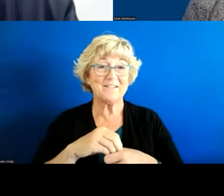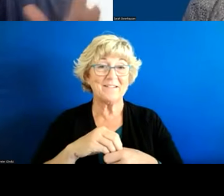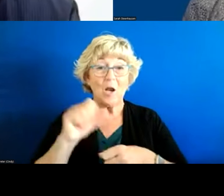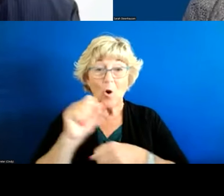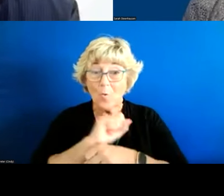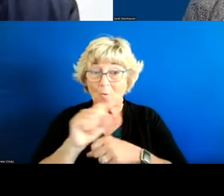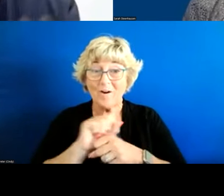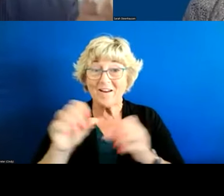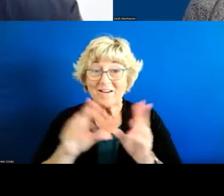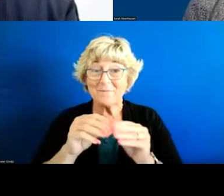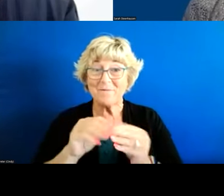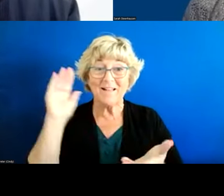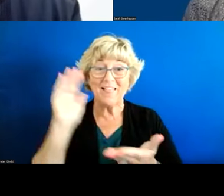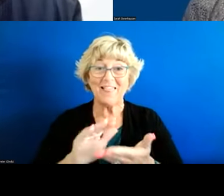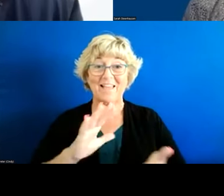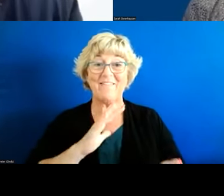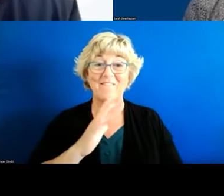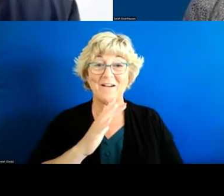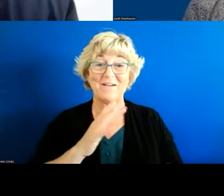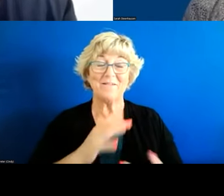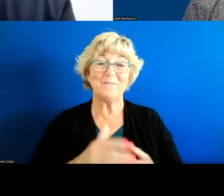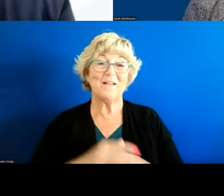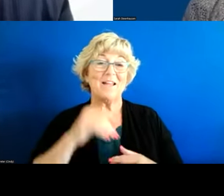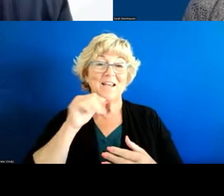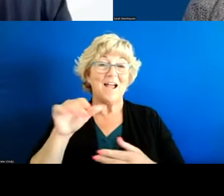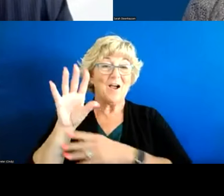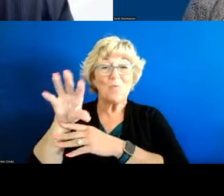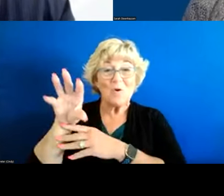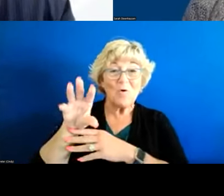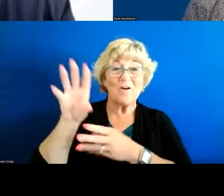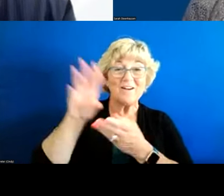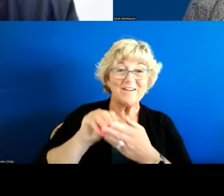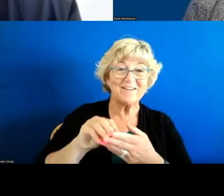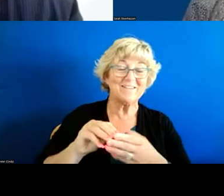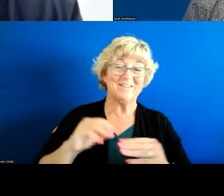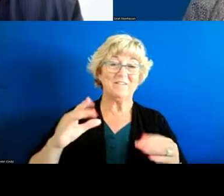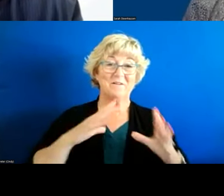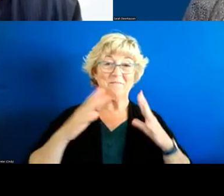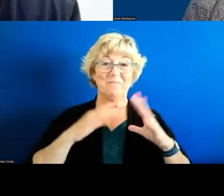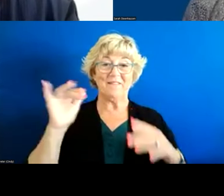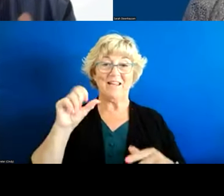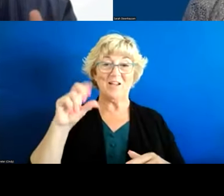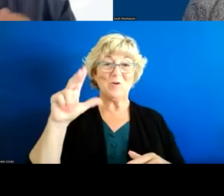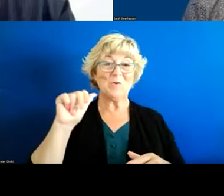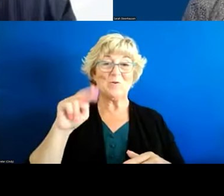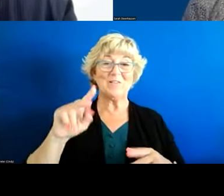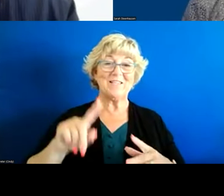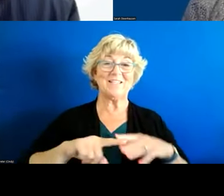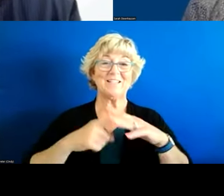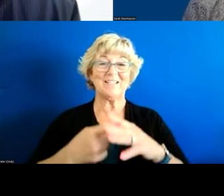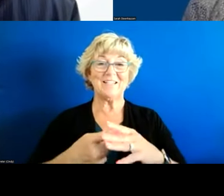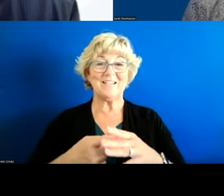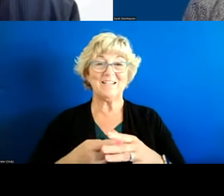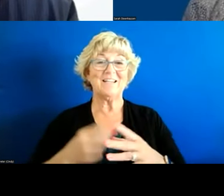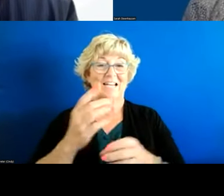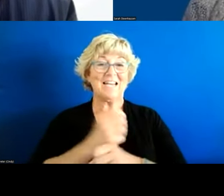meetings they're much less formal it's it's not being recorded and we don't have dignitaries like susan kicking us off but we get